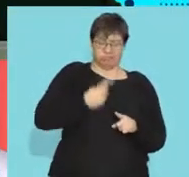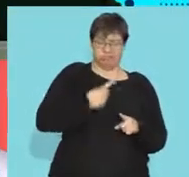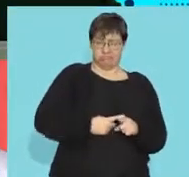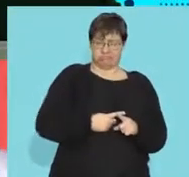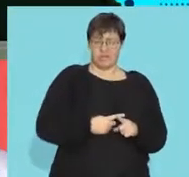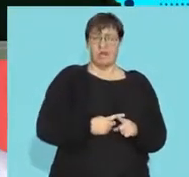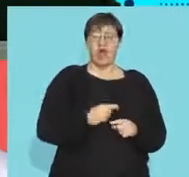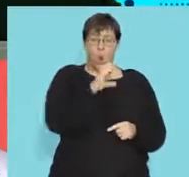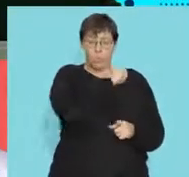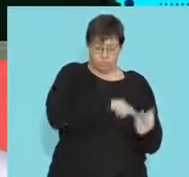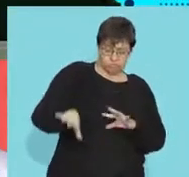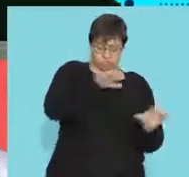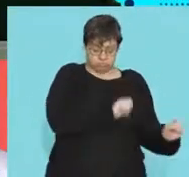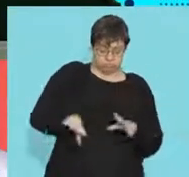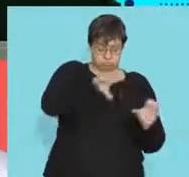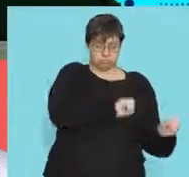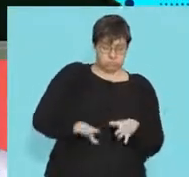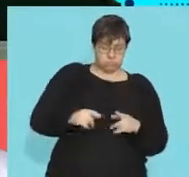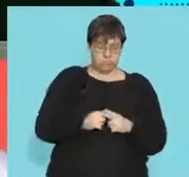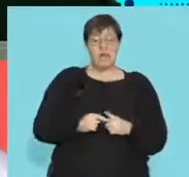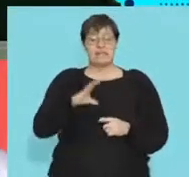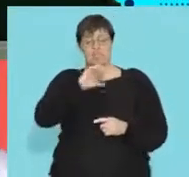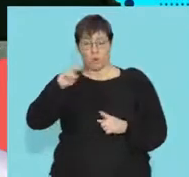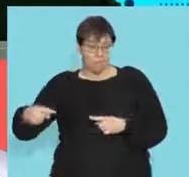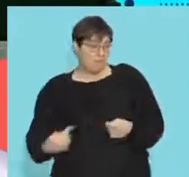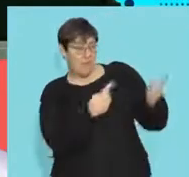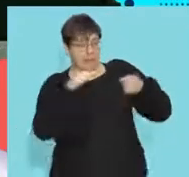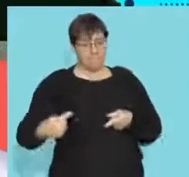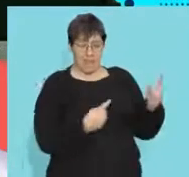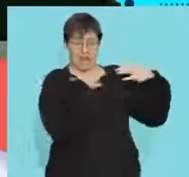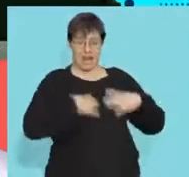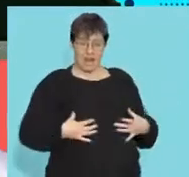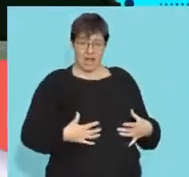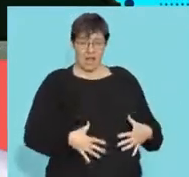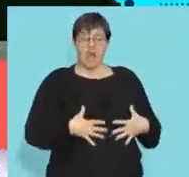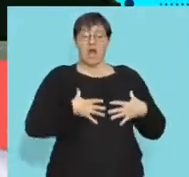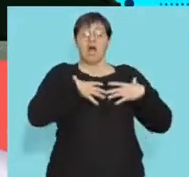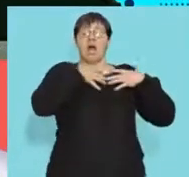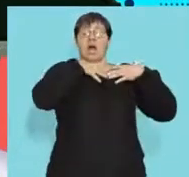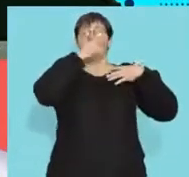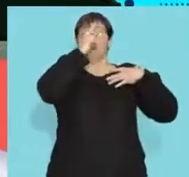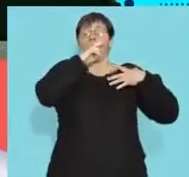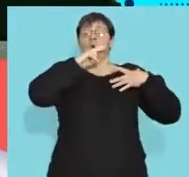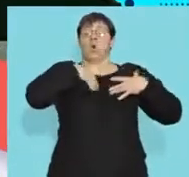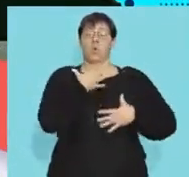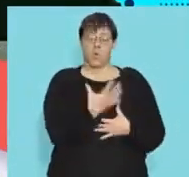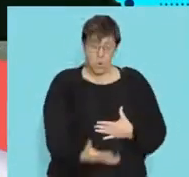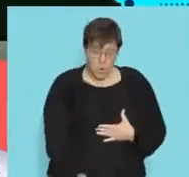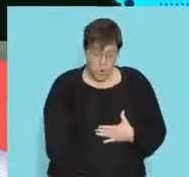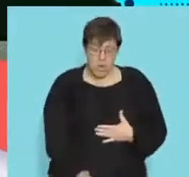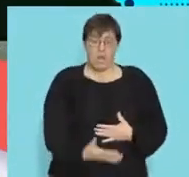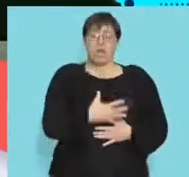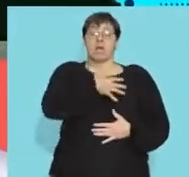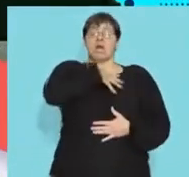that's getting oxygen to there all right it's getting the carbon dioxide back to the lungs i'm breathing in deeper